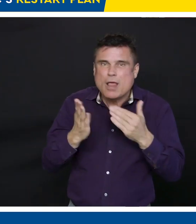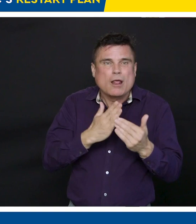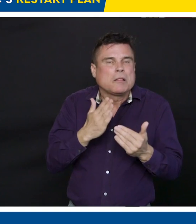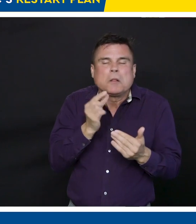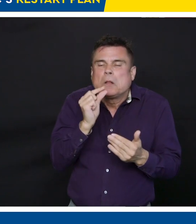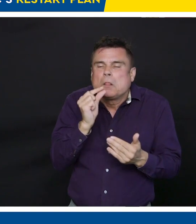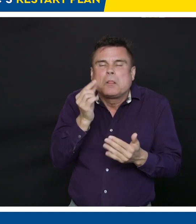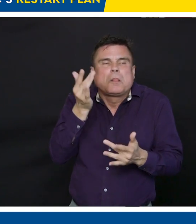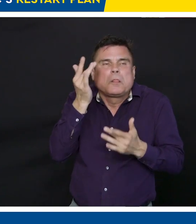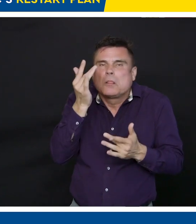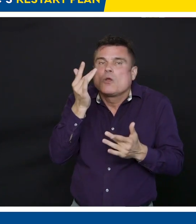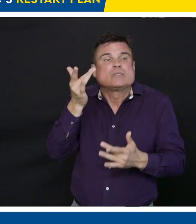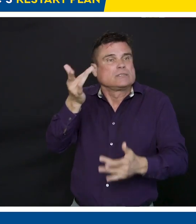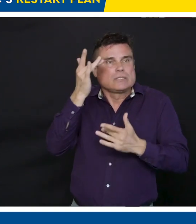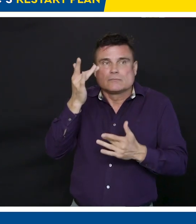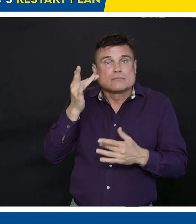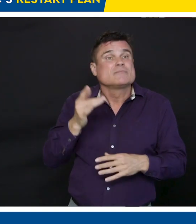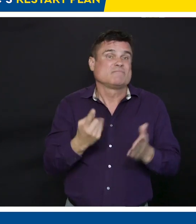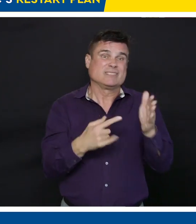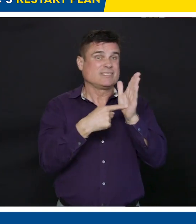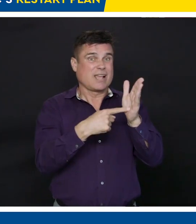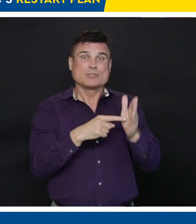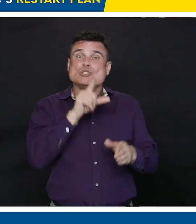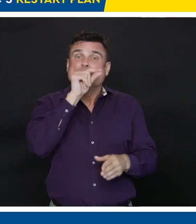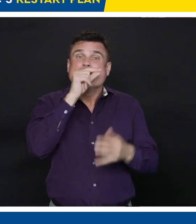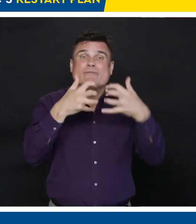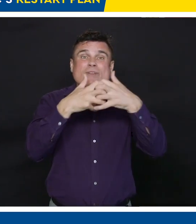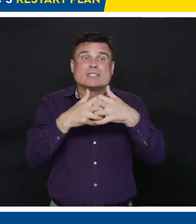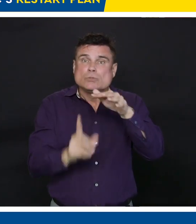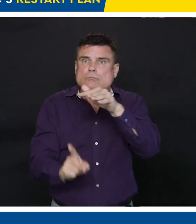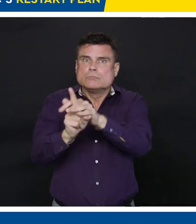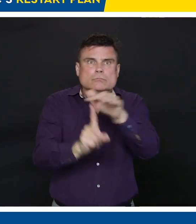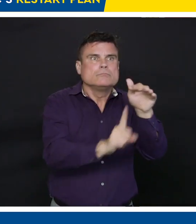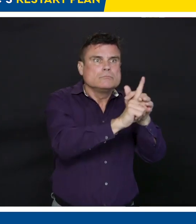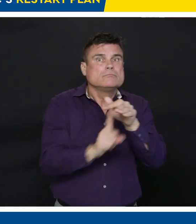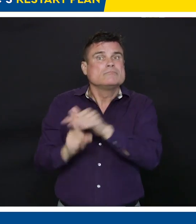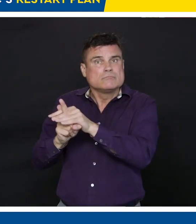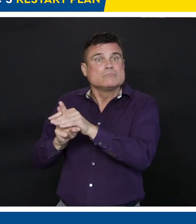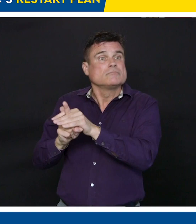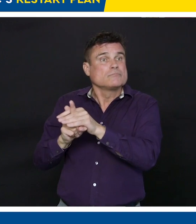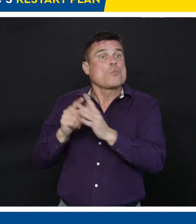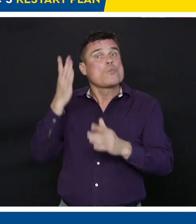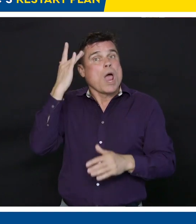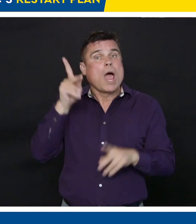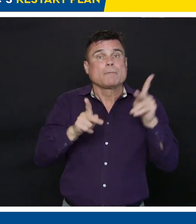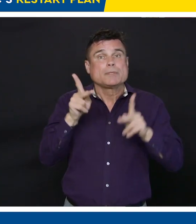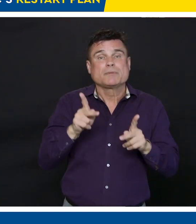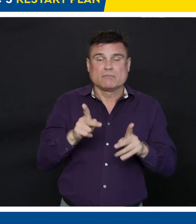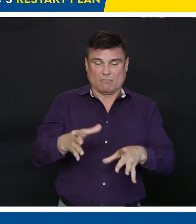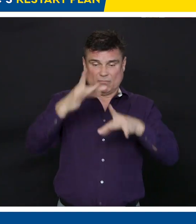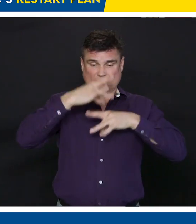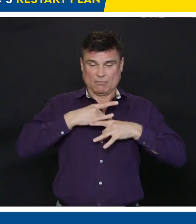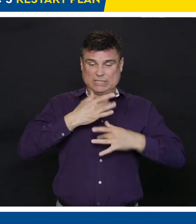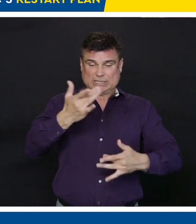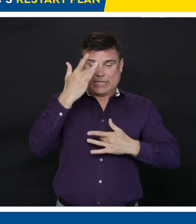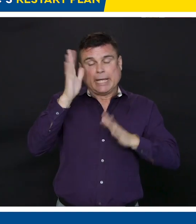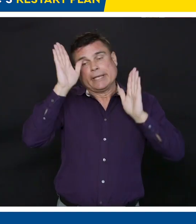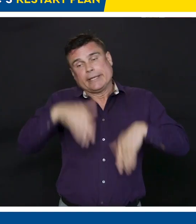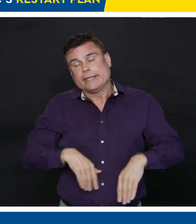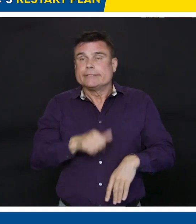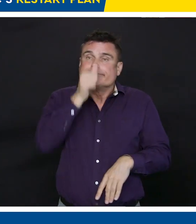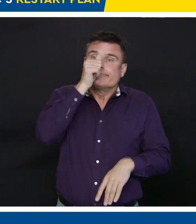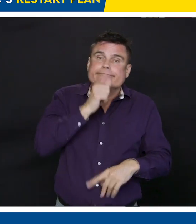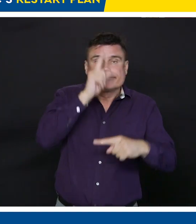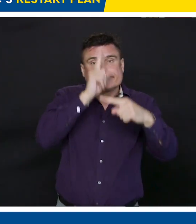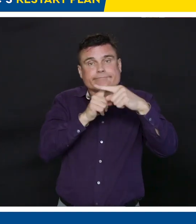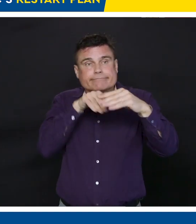coming to work when they should have stayed home. That shone a light, a graphic example of what we needed to address going forward,